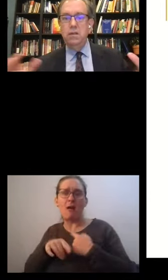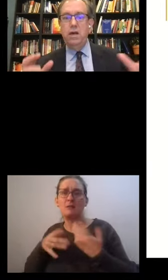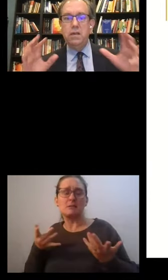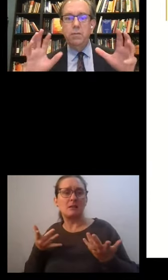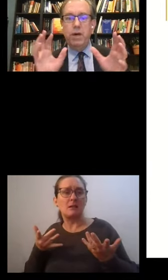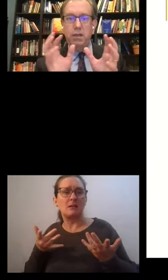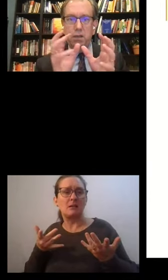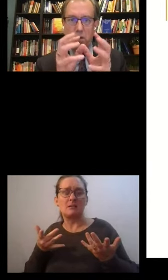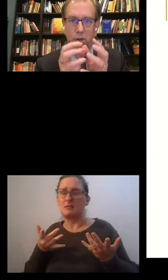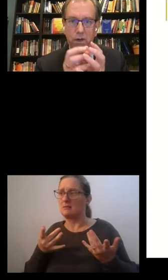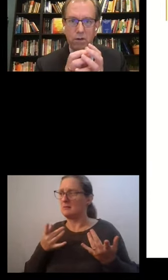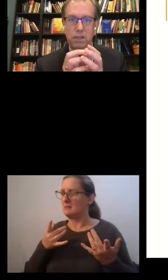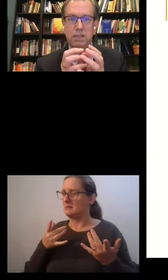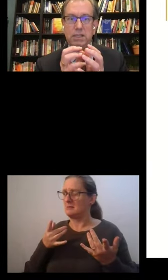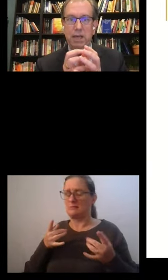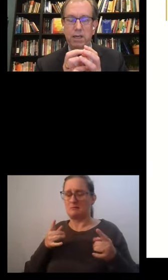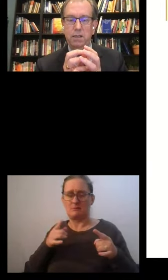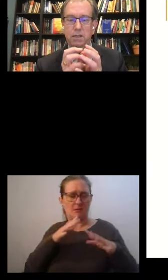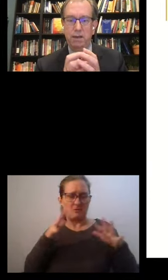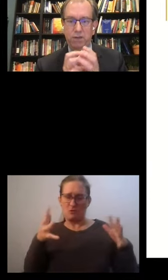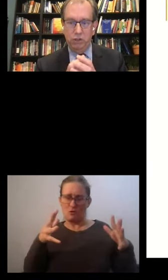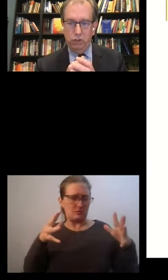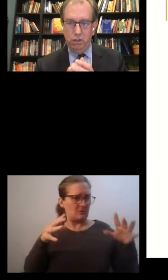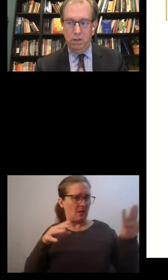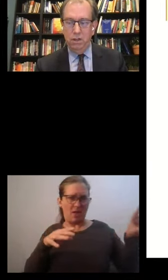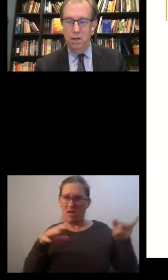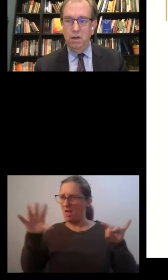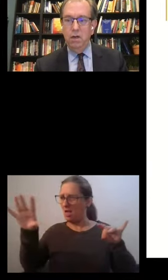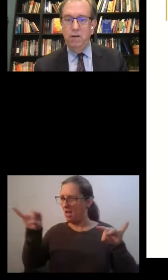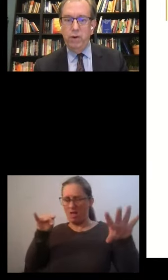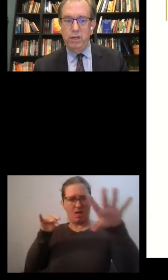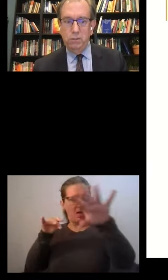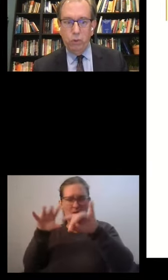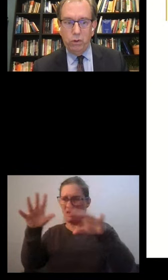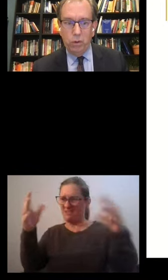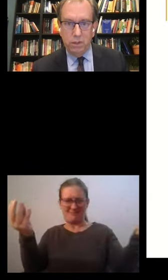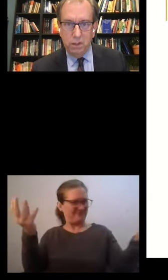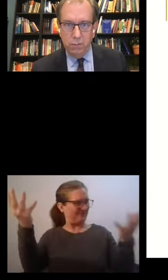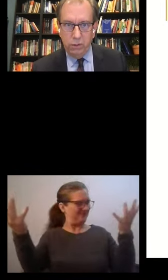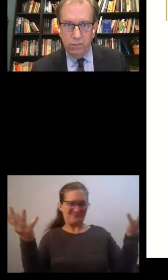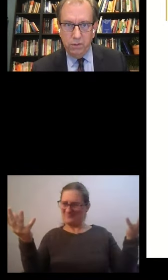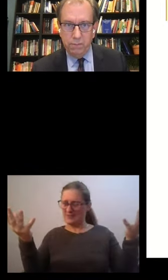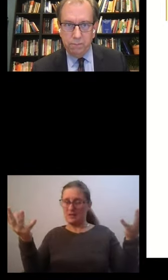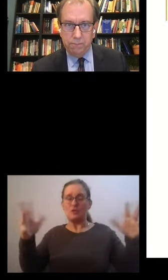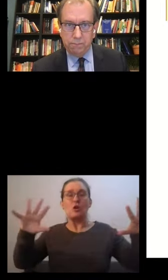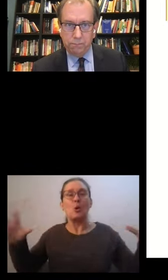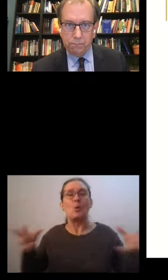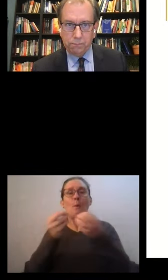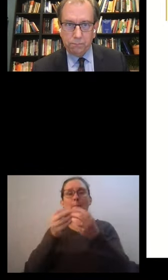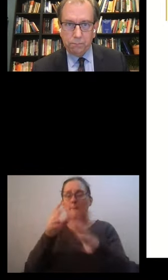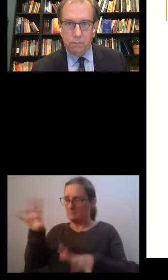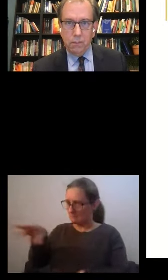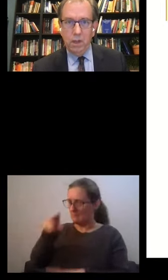parts, not combined in a coherent, salient definition of what is poor quality employment.